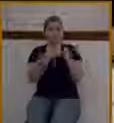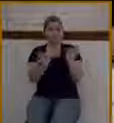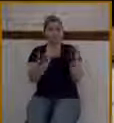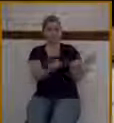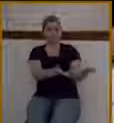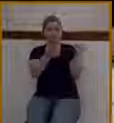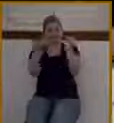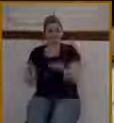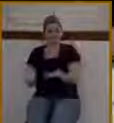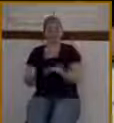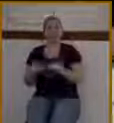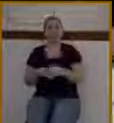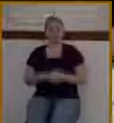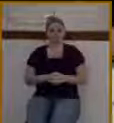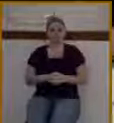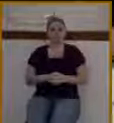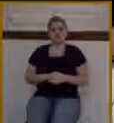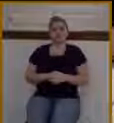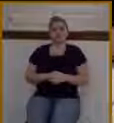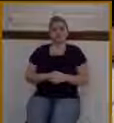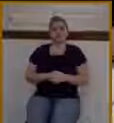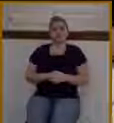hither.